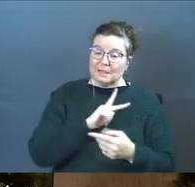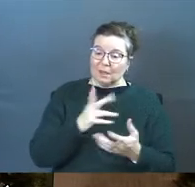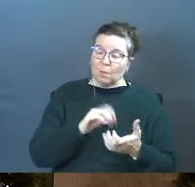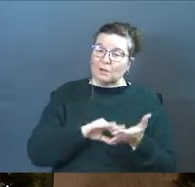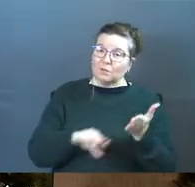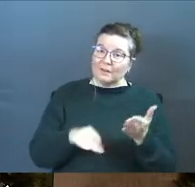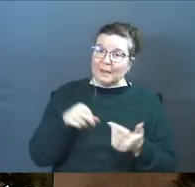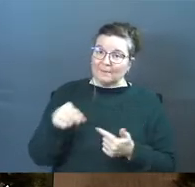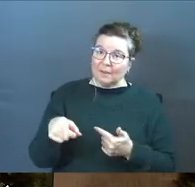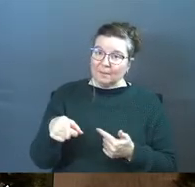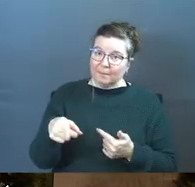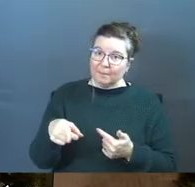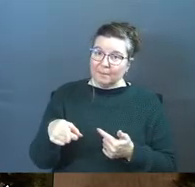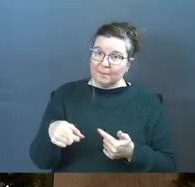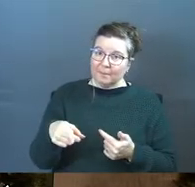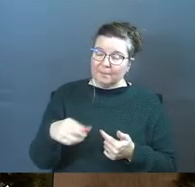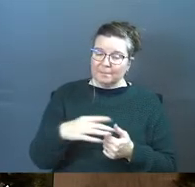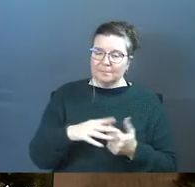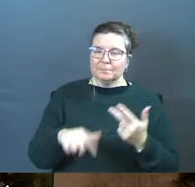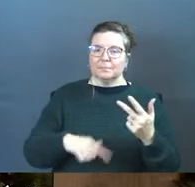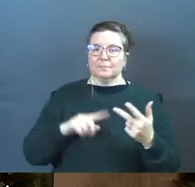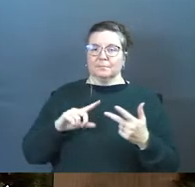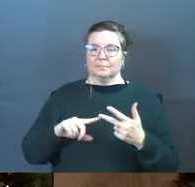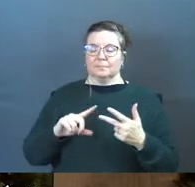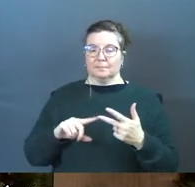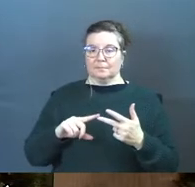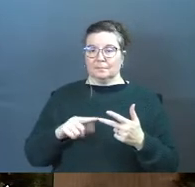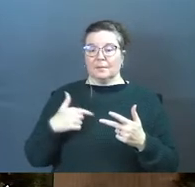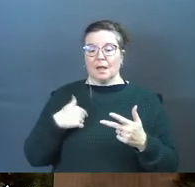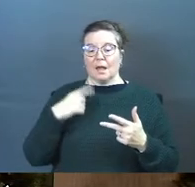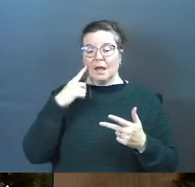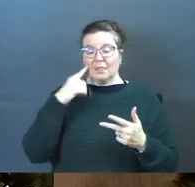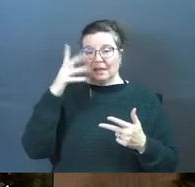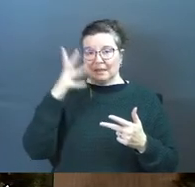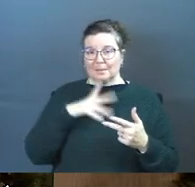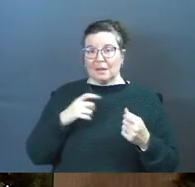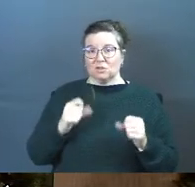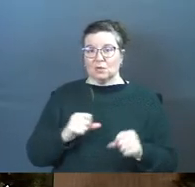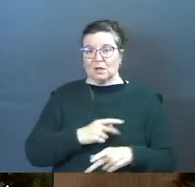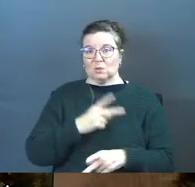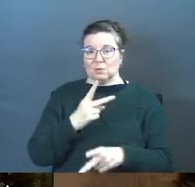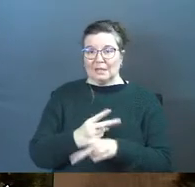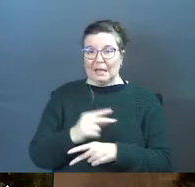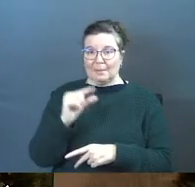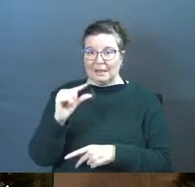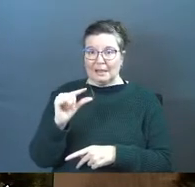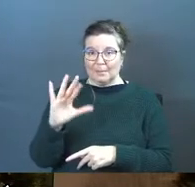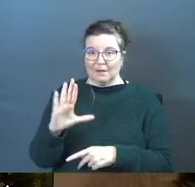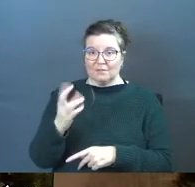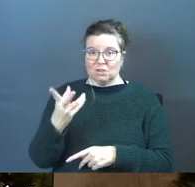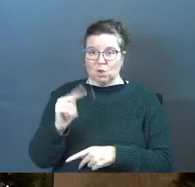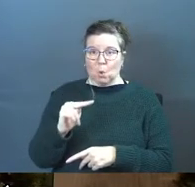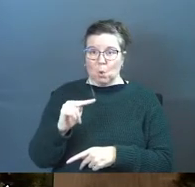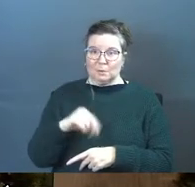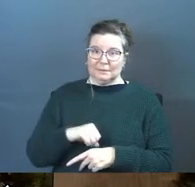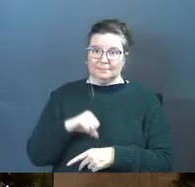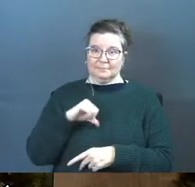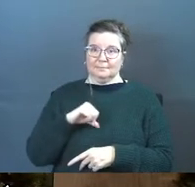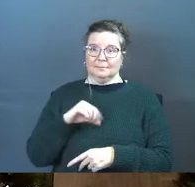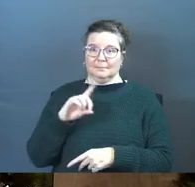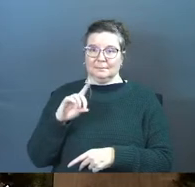wants to forgive him. Number three, I think the man is trying to keep a little bit of his own dignity.